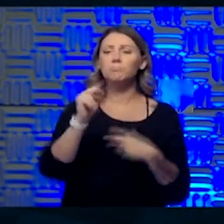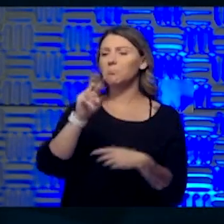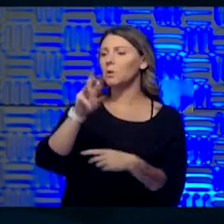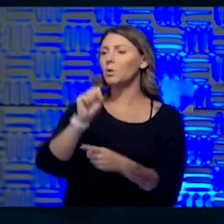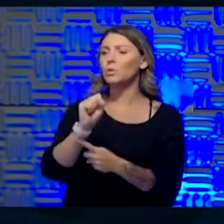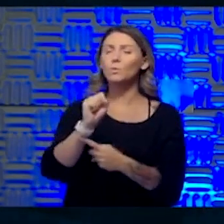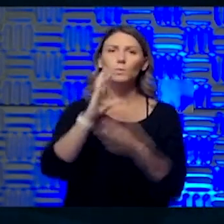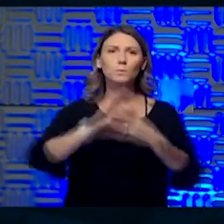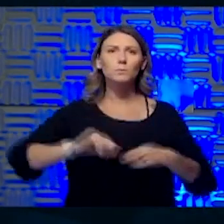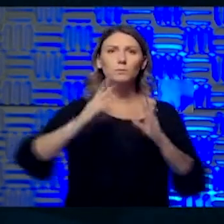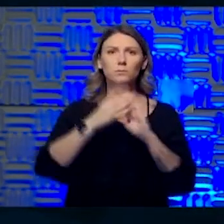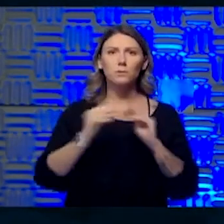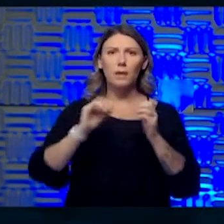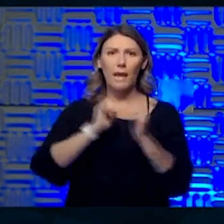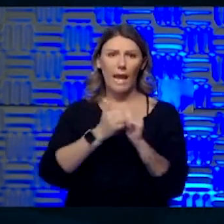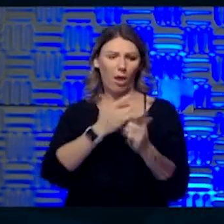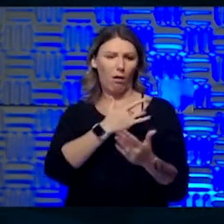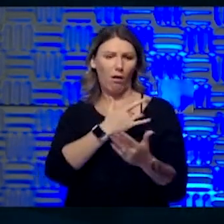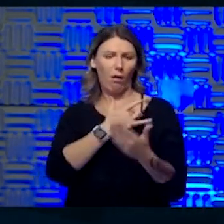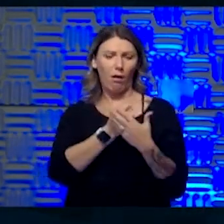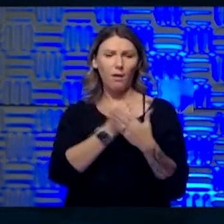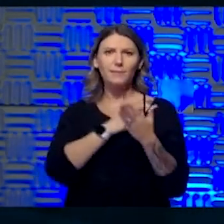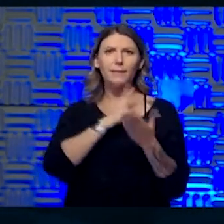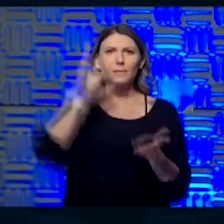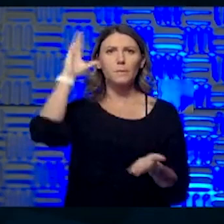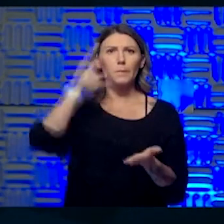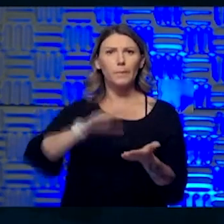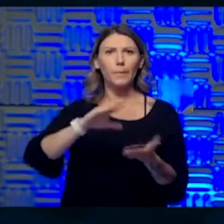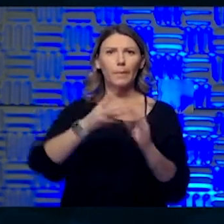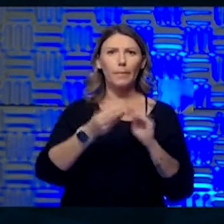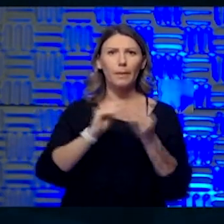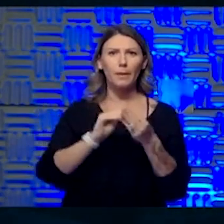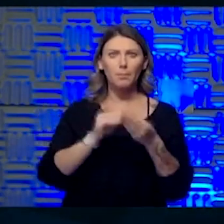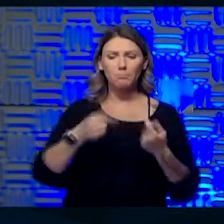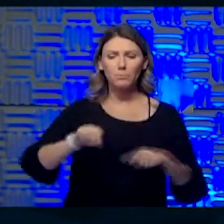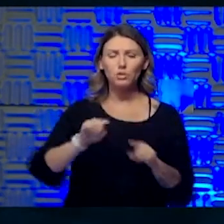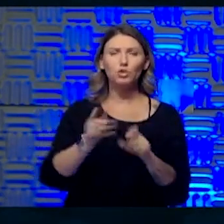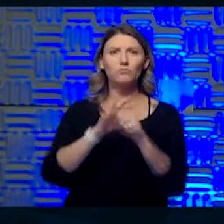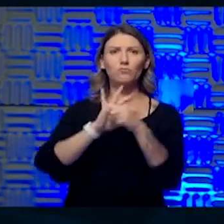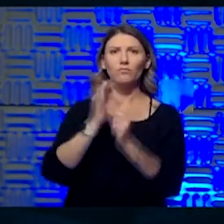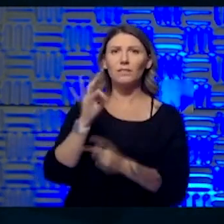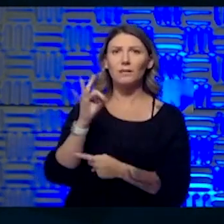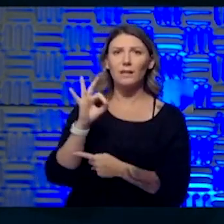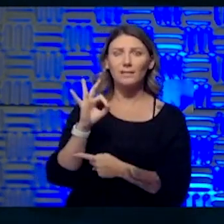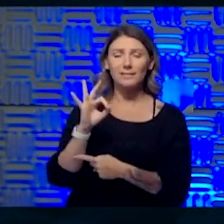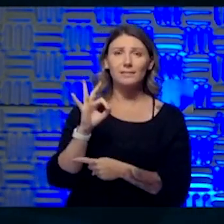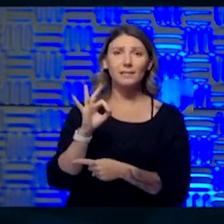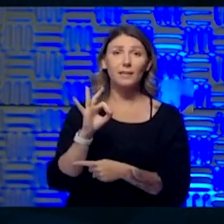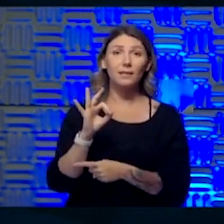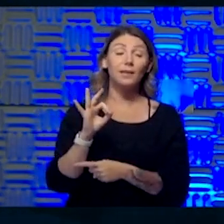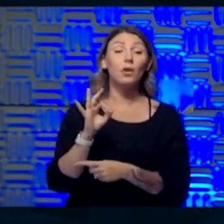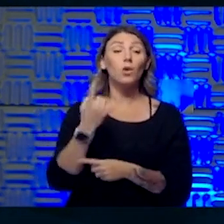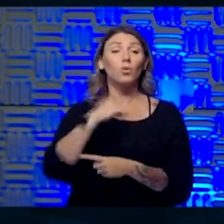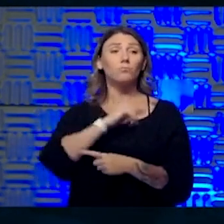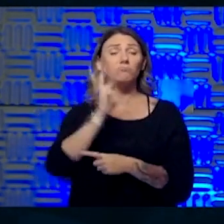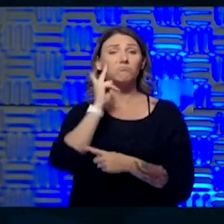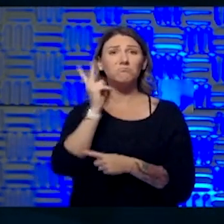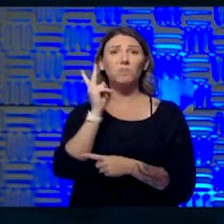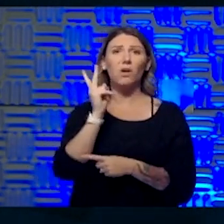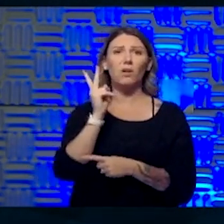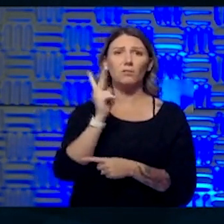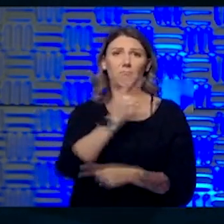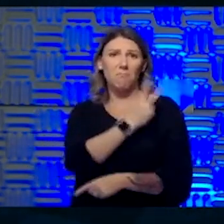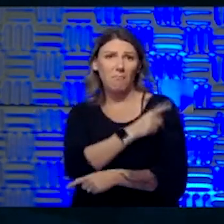were going down during the COVID crisis. And we started to see patients that were at home kind of waiting